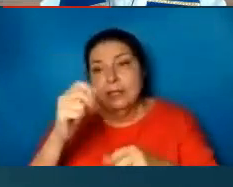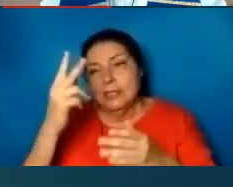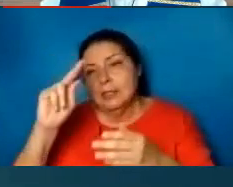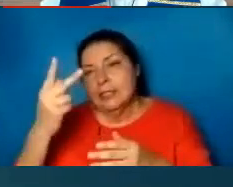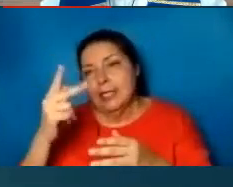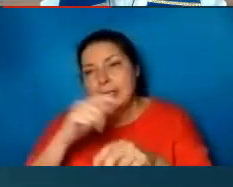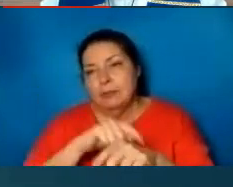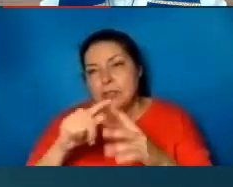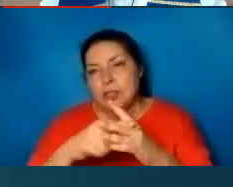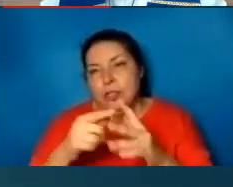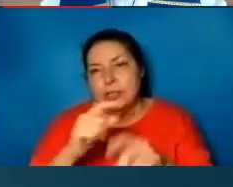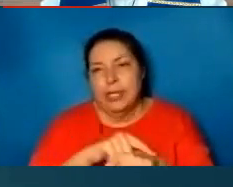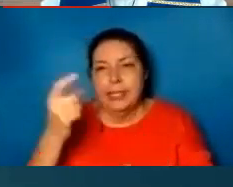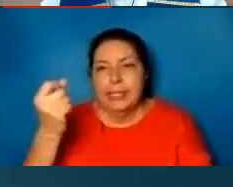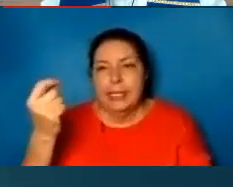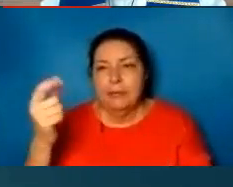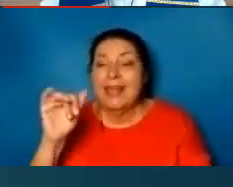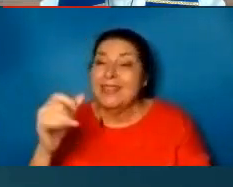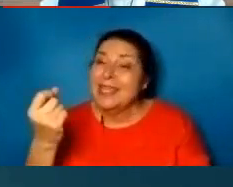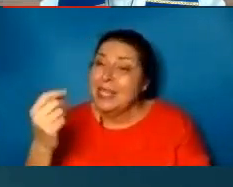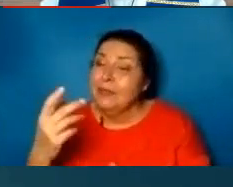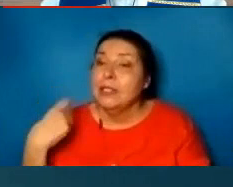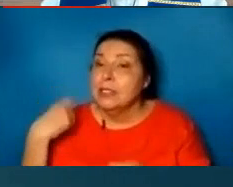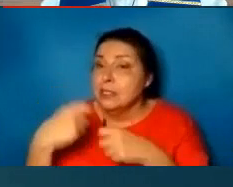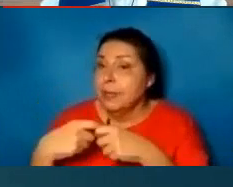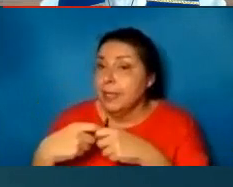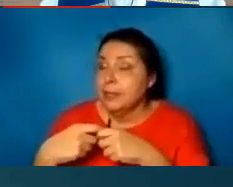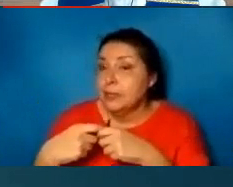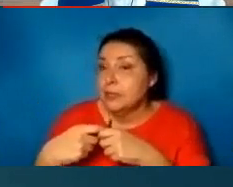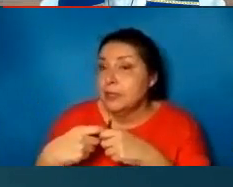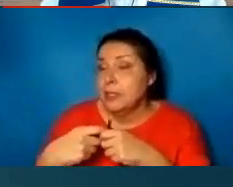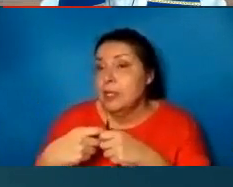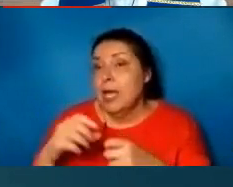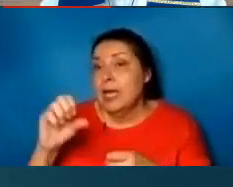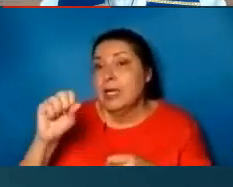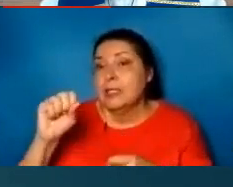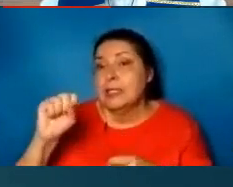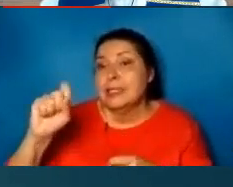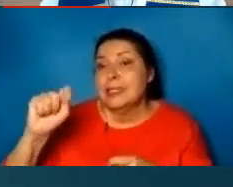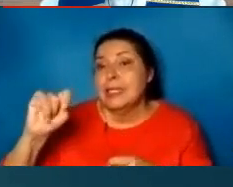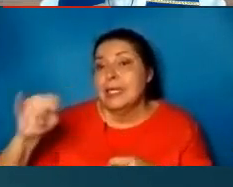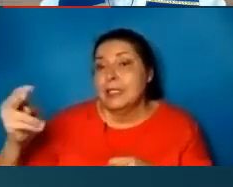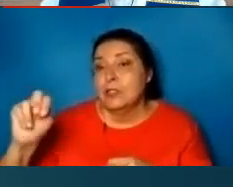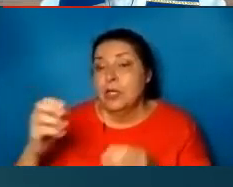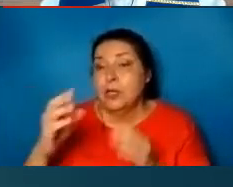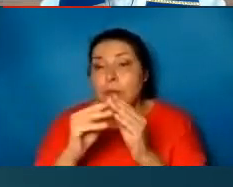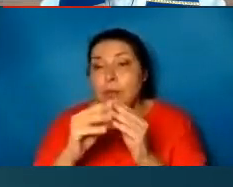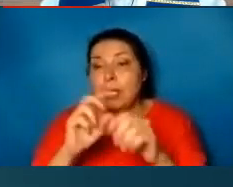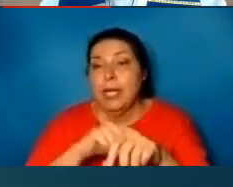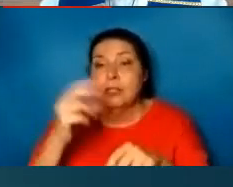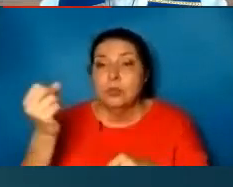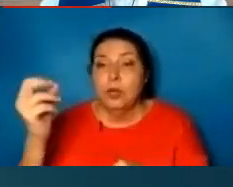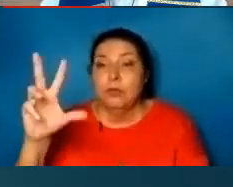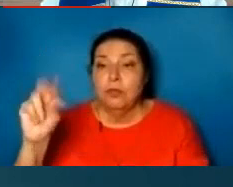11. The 11 o'clock service is in Spanish. At St. John, we meet at 12.30 p